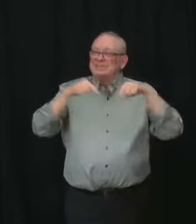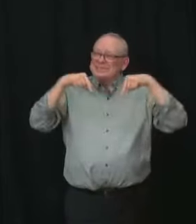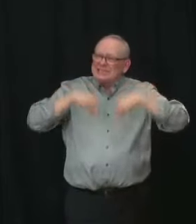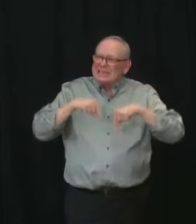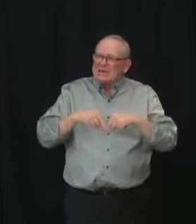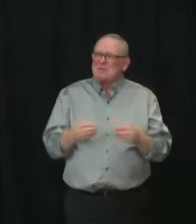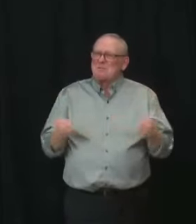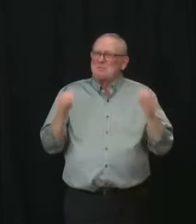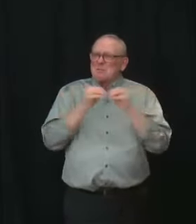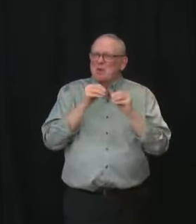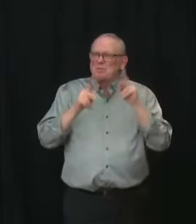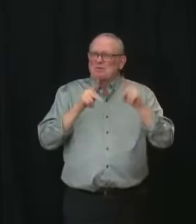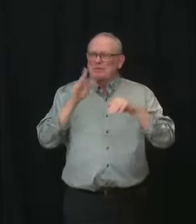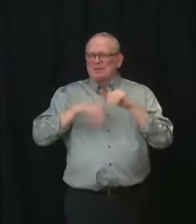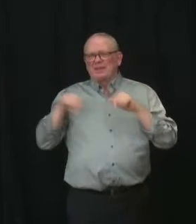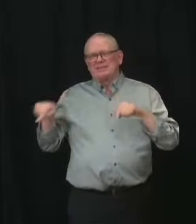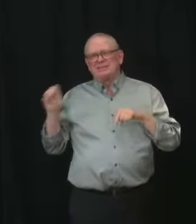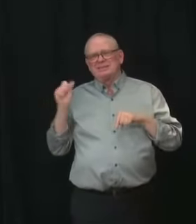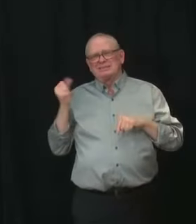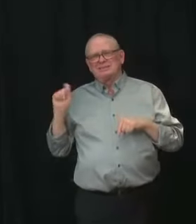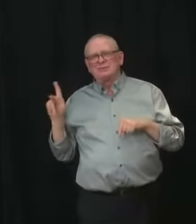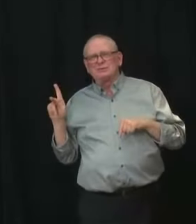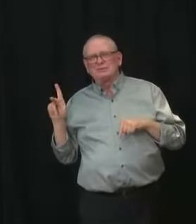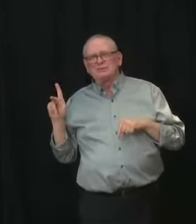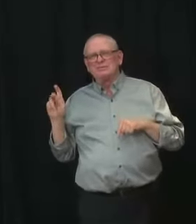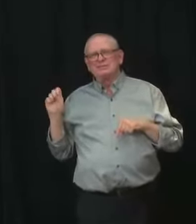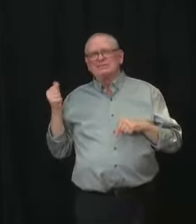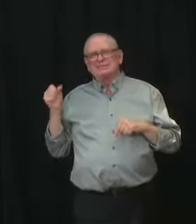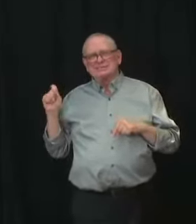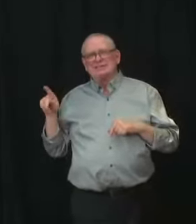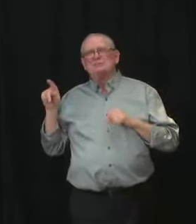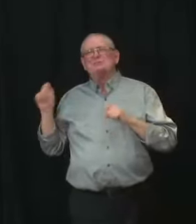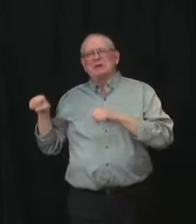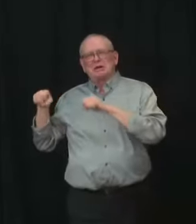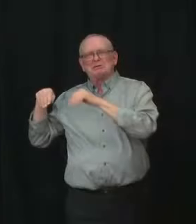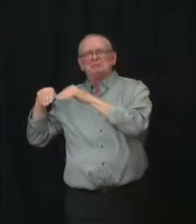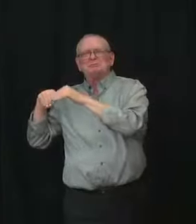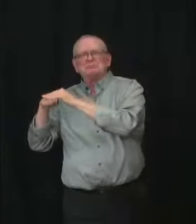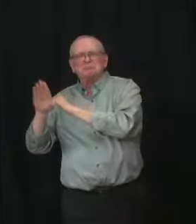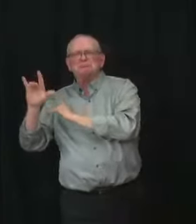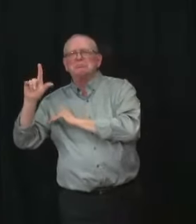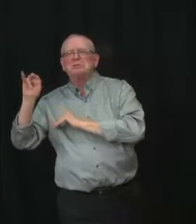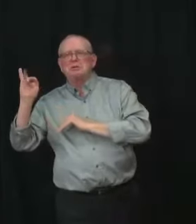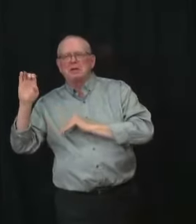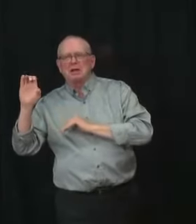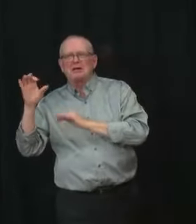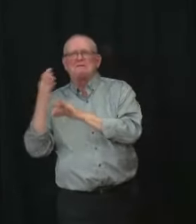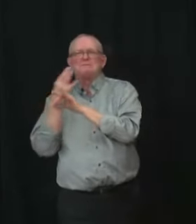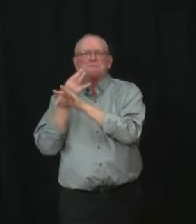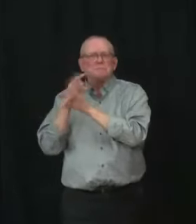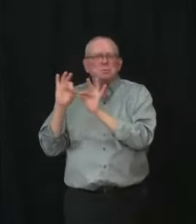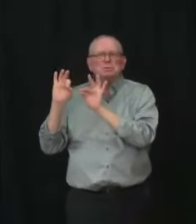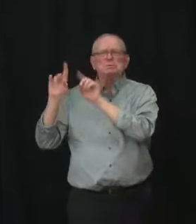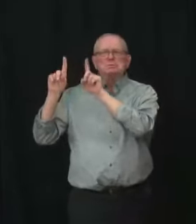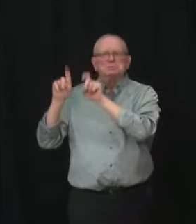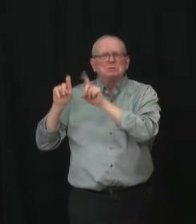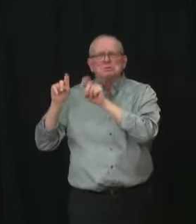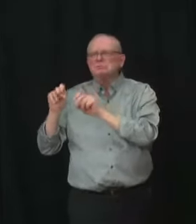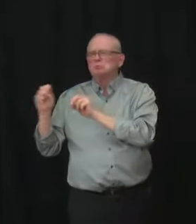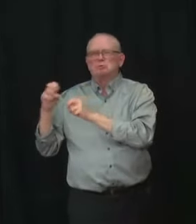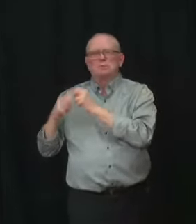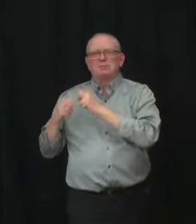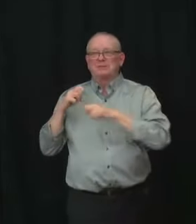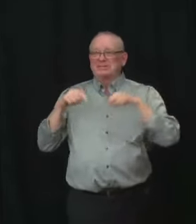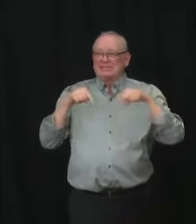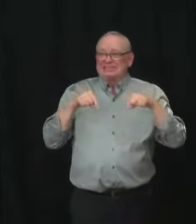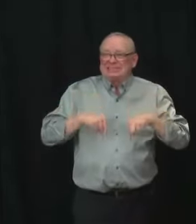People in Saskatchewan can still walk into a clinic today and get a free test, no problem. So is there any responsibility in the fact that prior